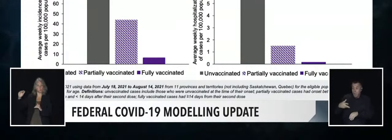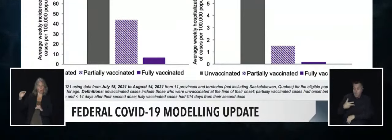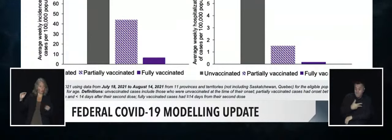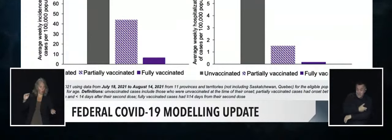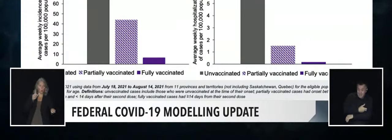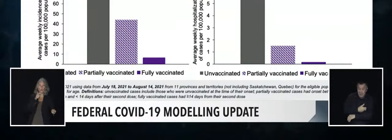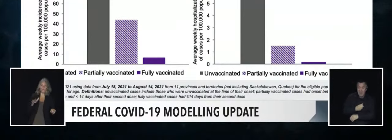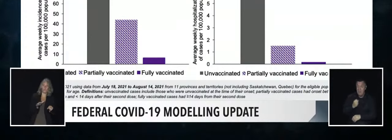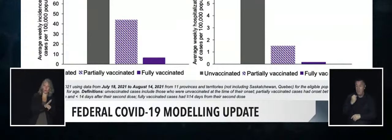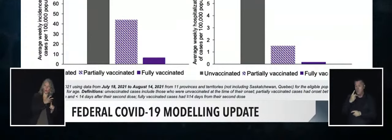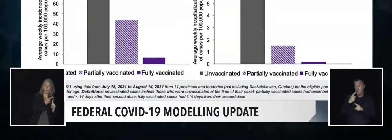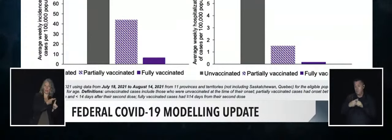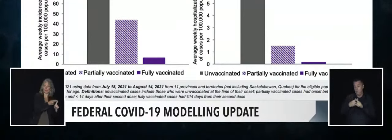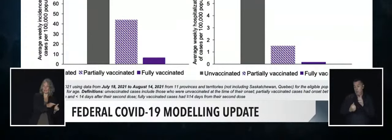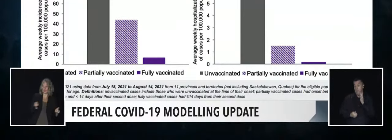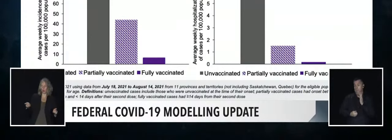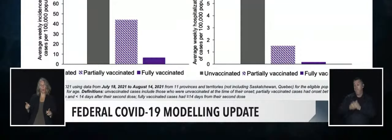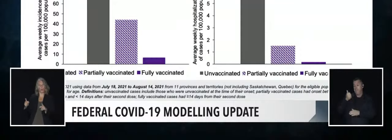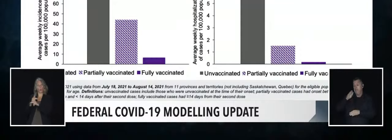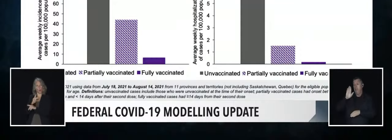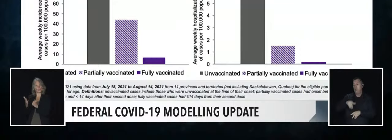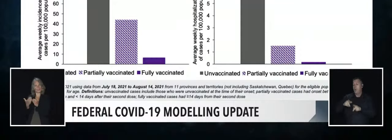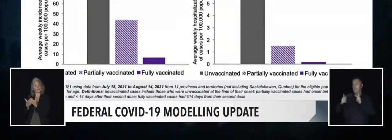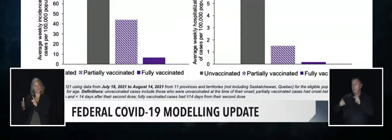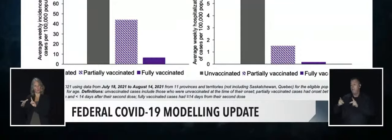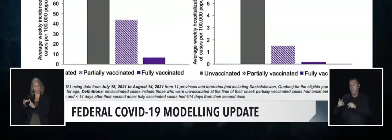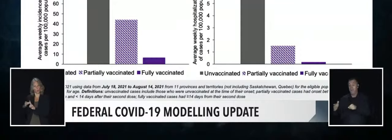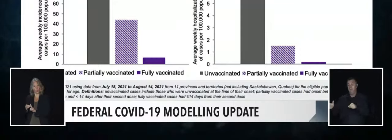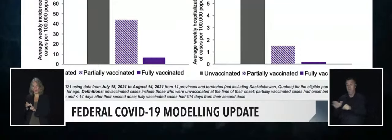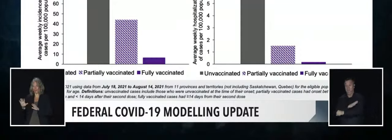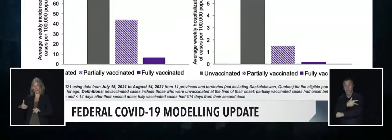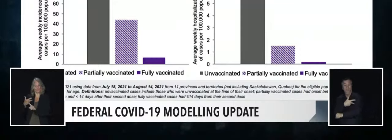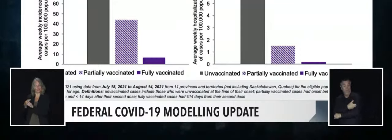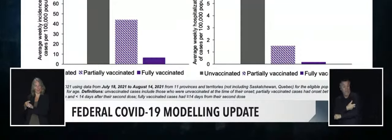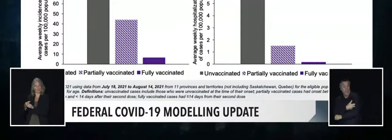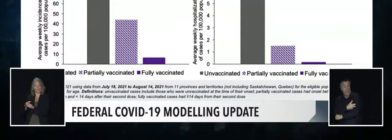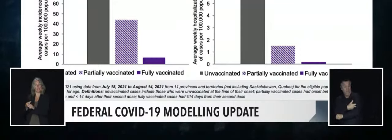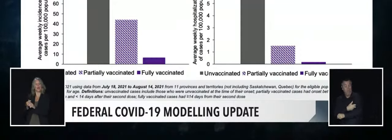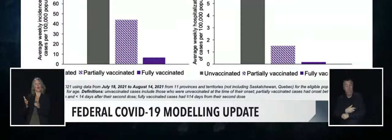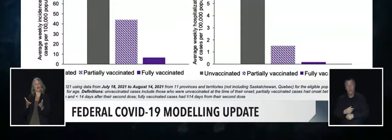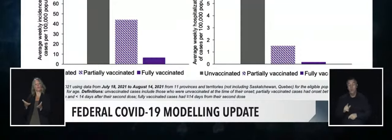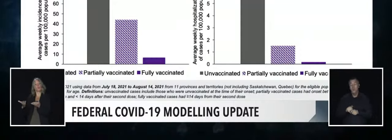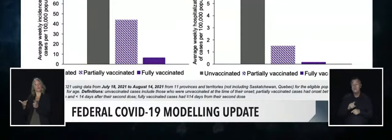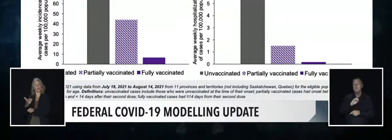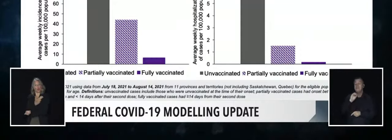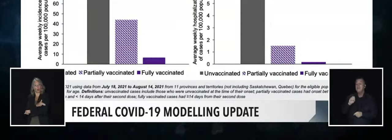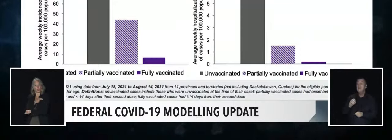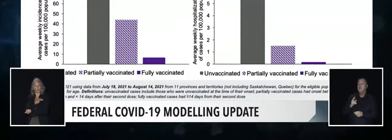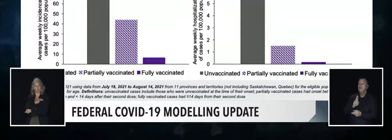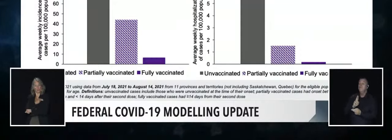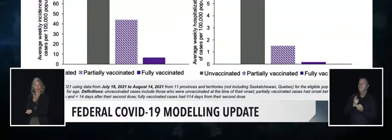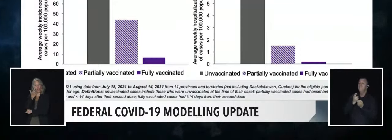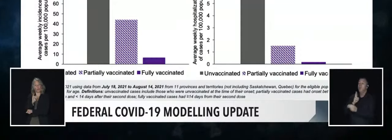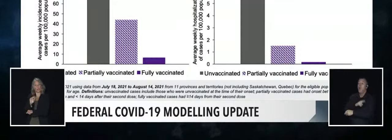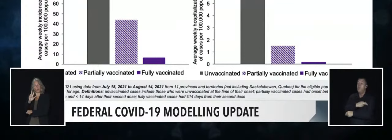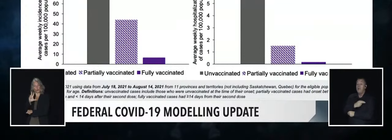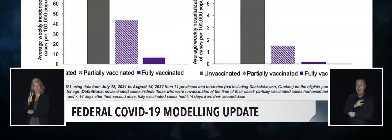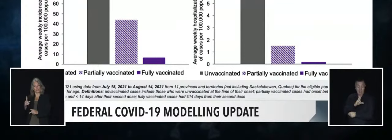hospitalised cases was 36 times higher in unvaccinated compared to fully vaccinated.